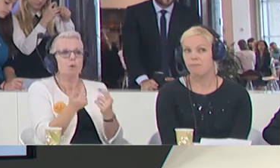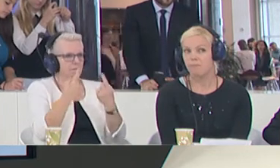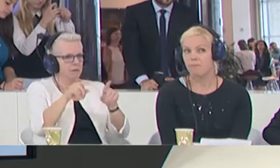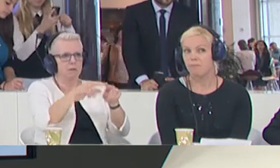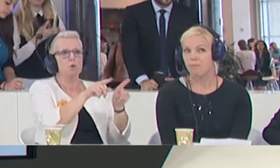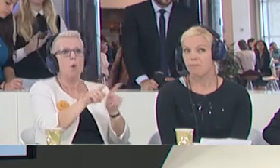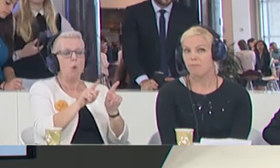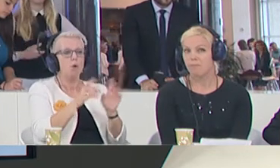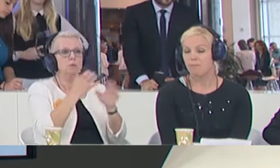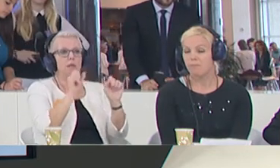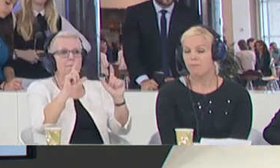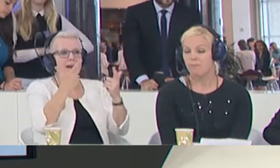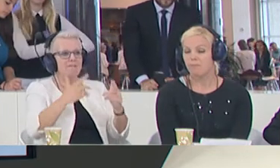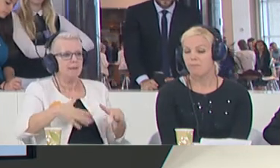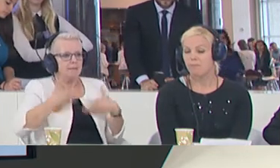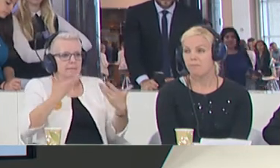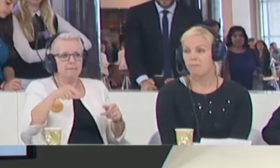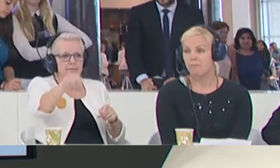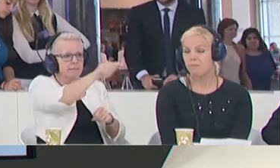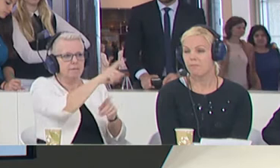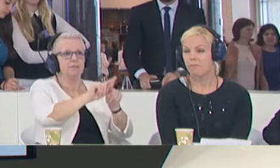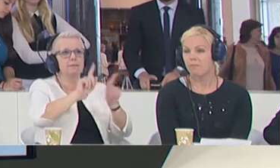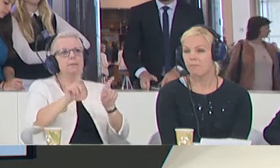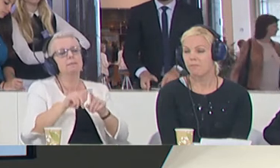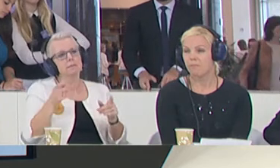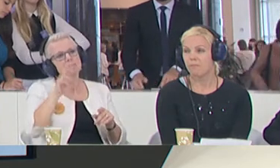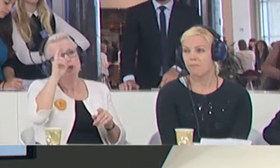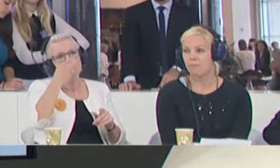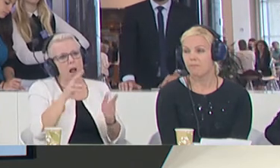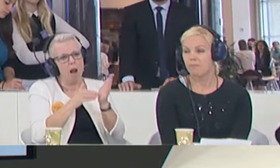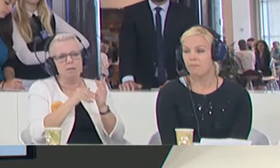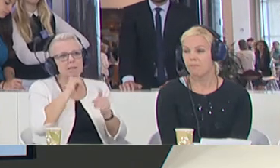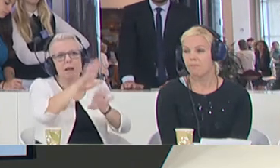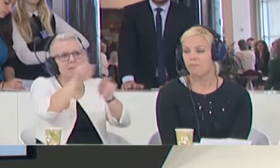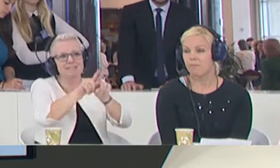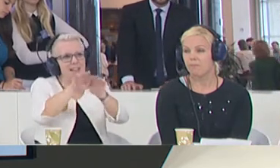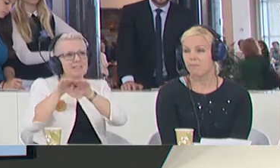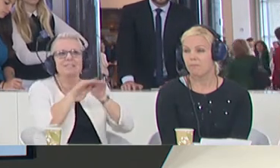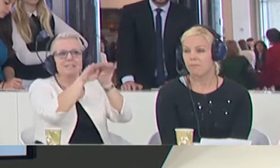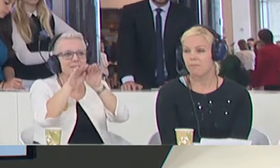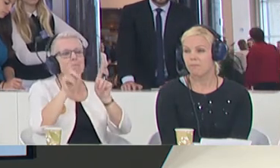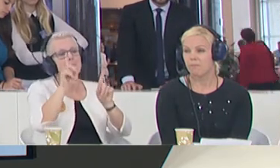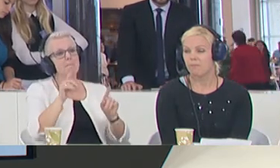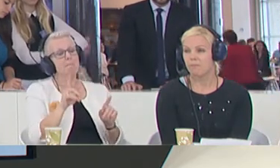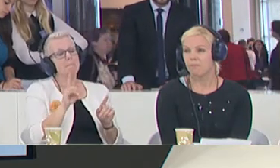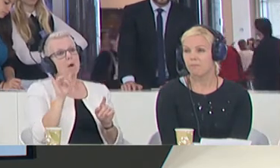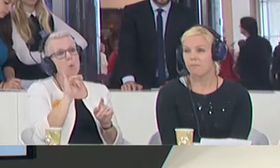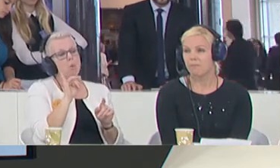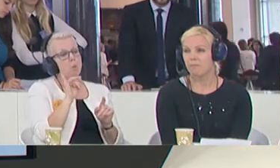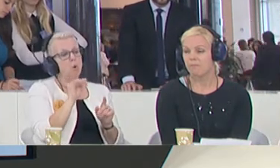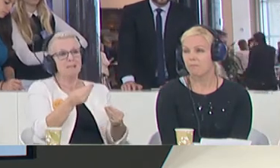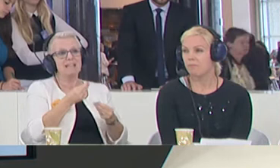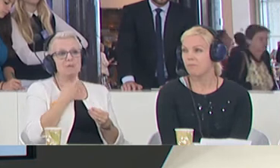are different welfare systems. And that is pretty normal for different member states to be the case. However, what is creating